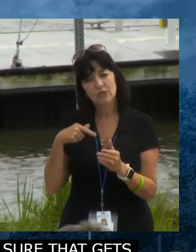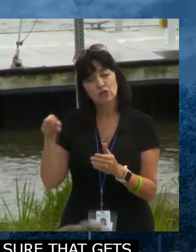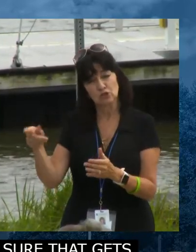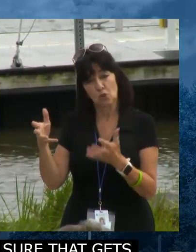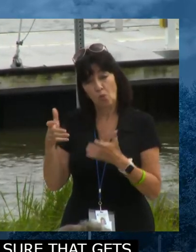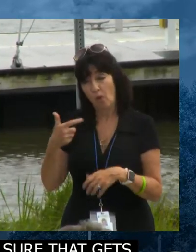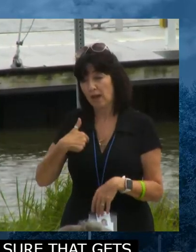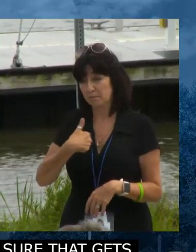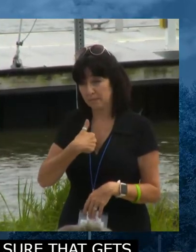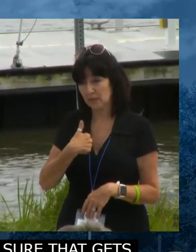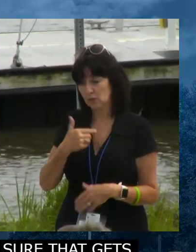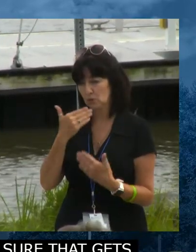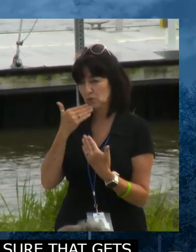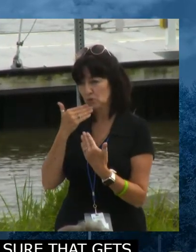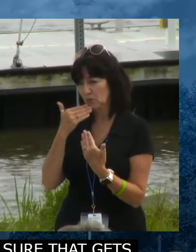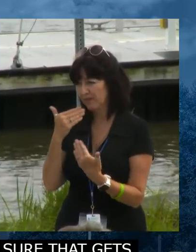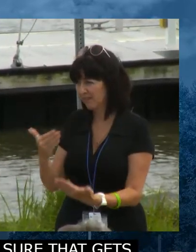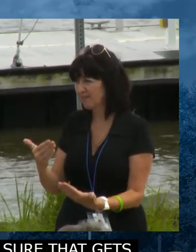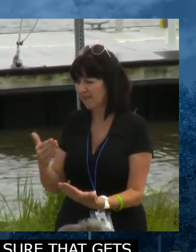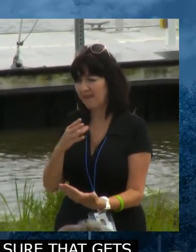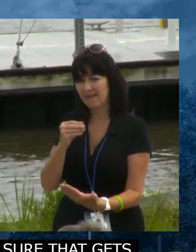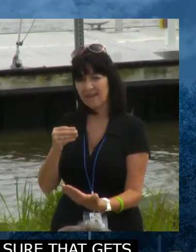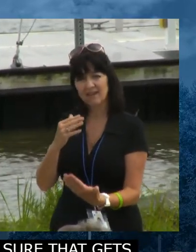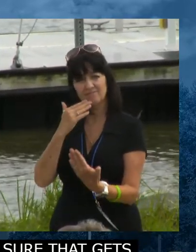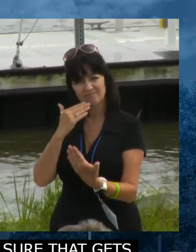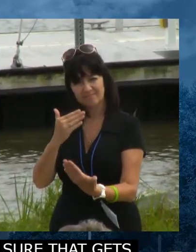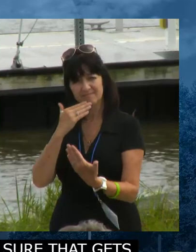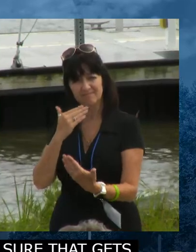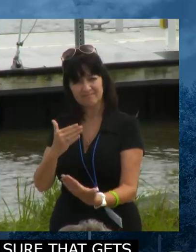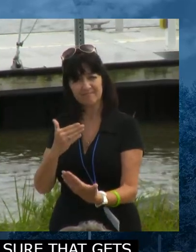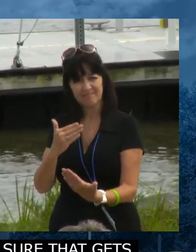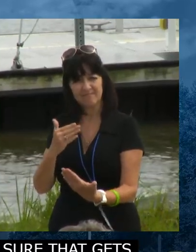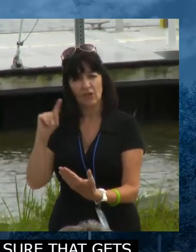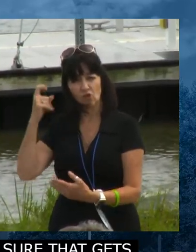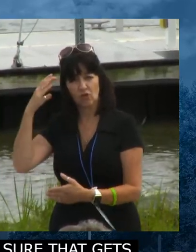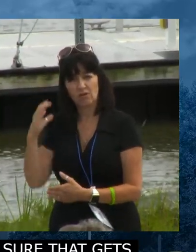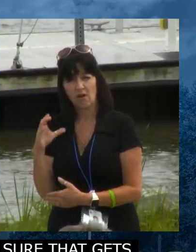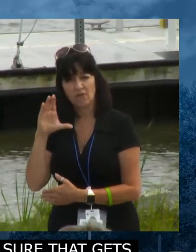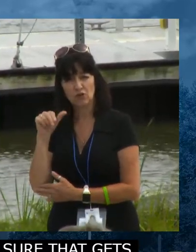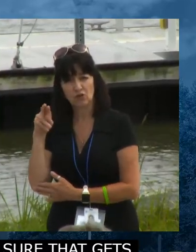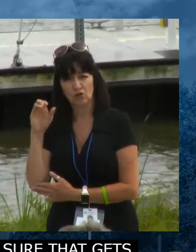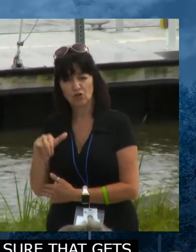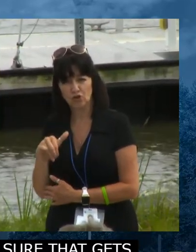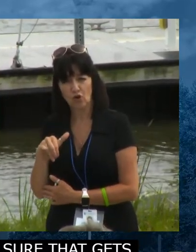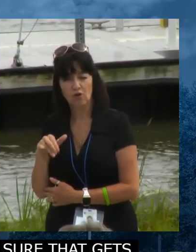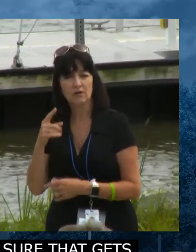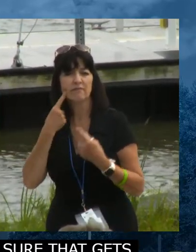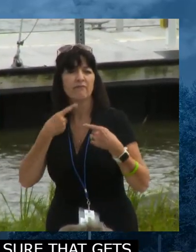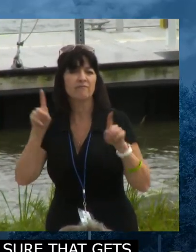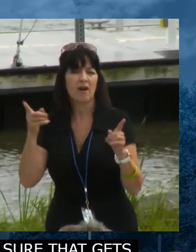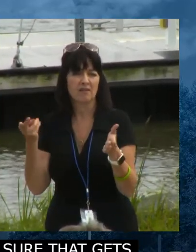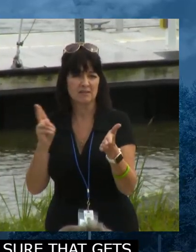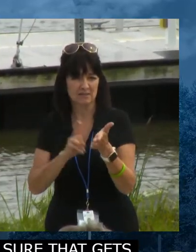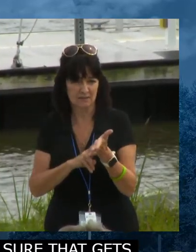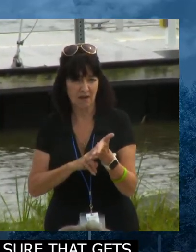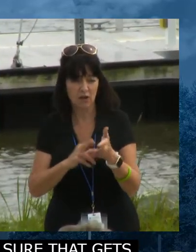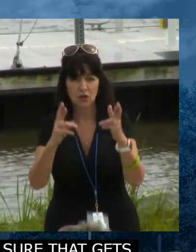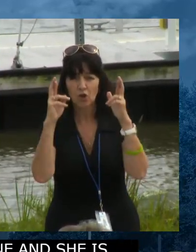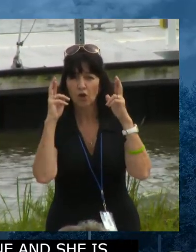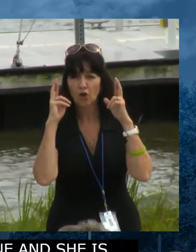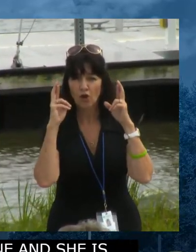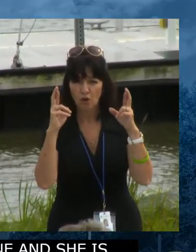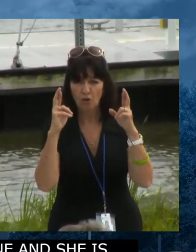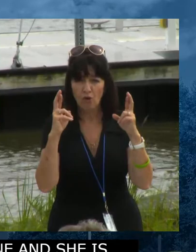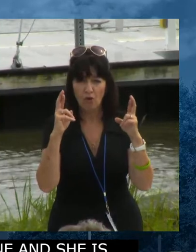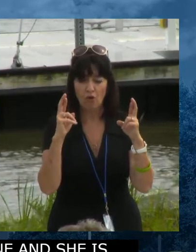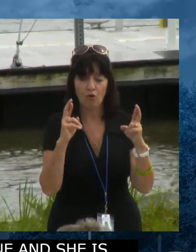me to thank and give gratitude and thanks to the governor for signing this that hopefully this will be enough to get